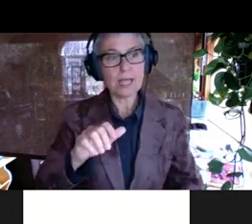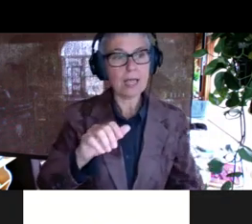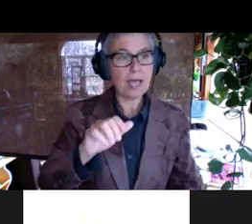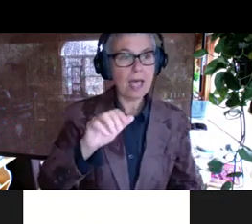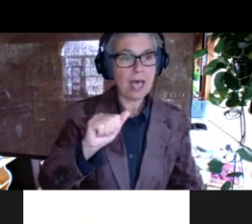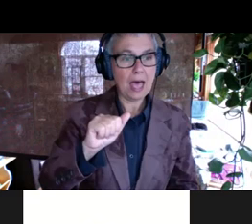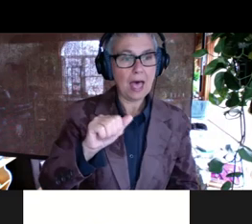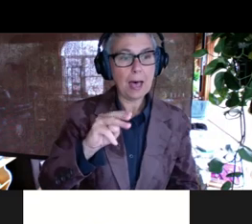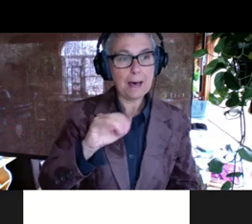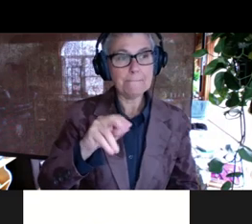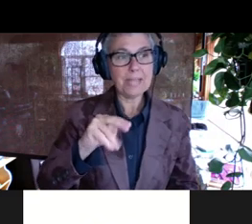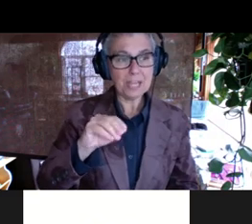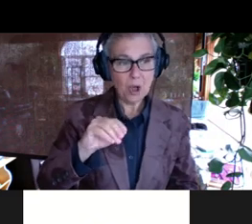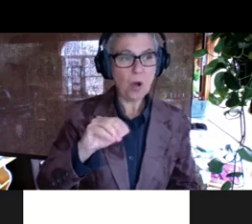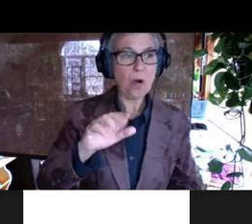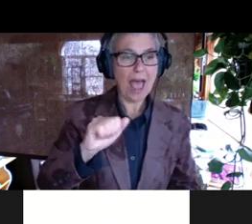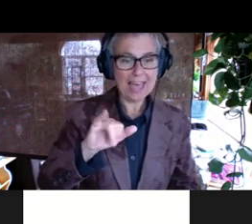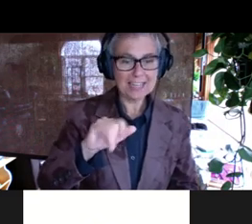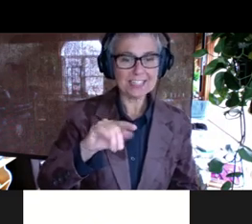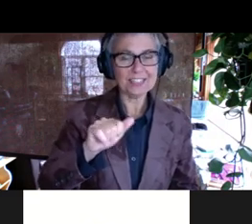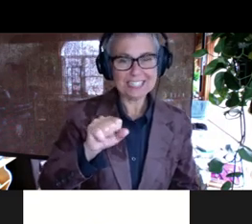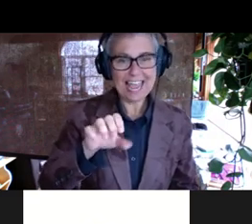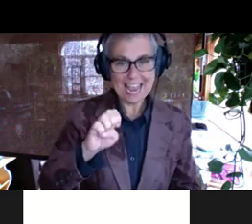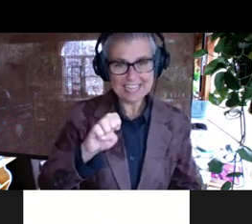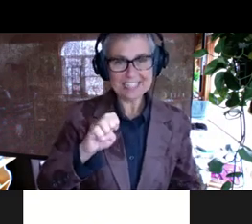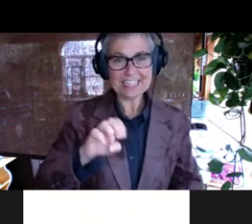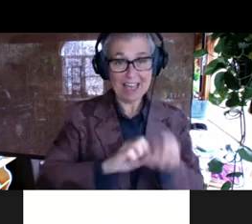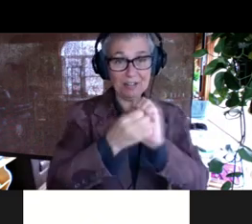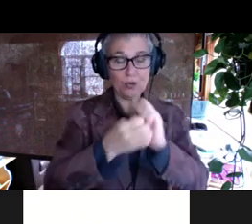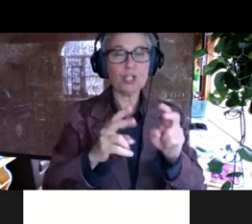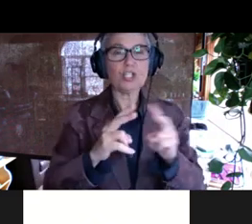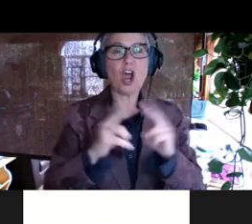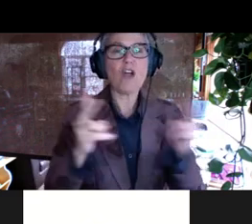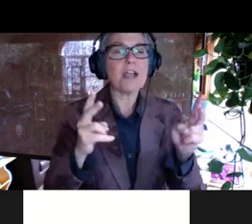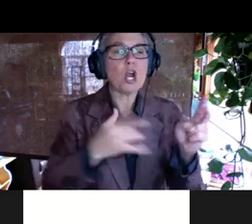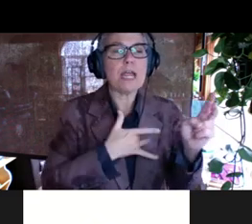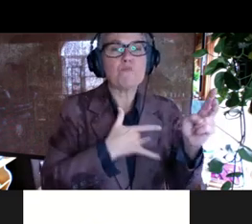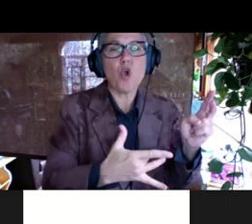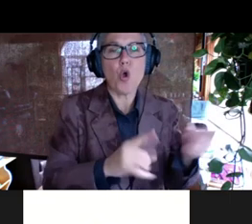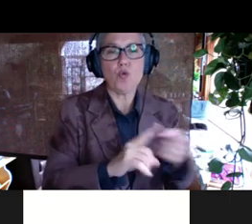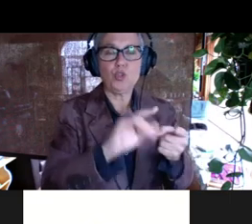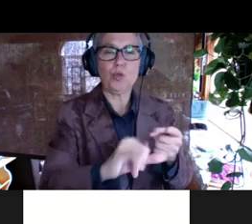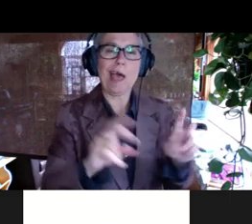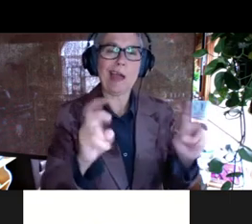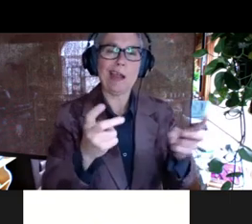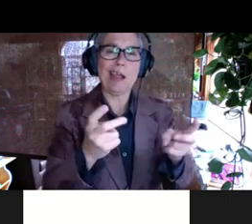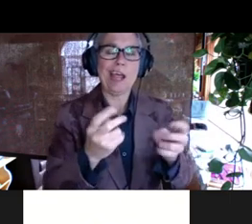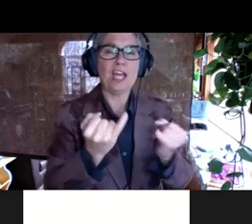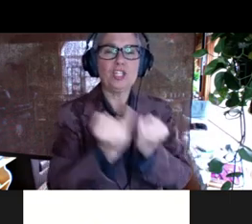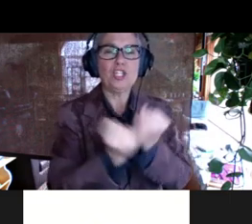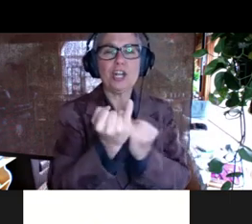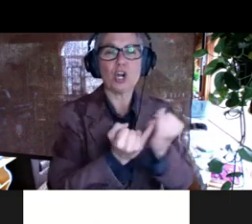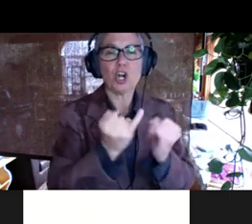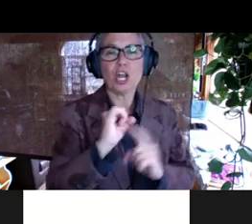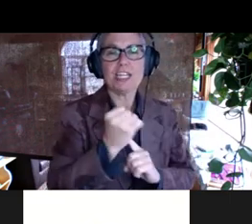synthetase evolutions are quite prone to this particular cheater condition where they evolve like a promiscuous synthetase